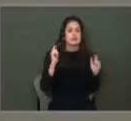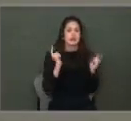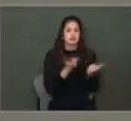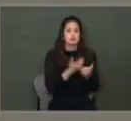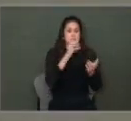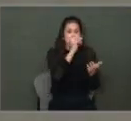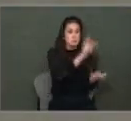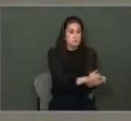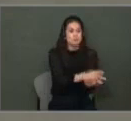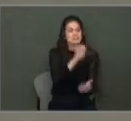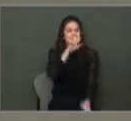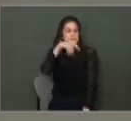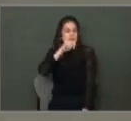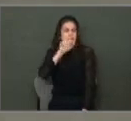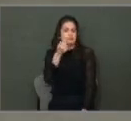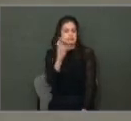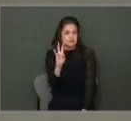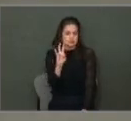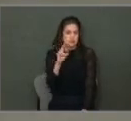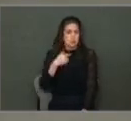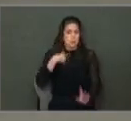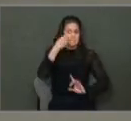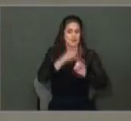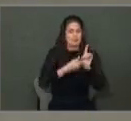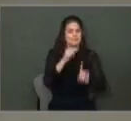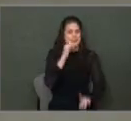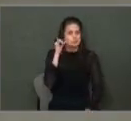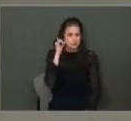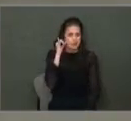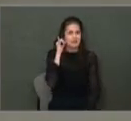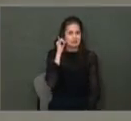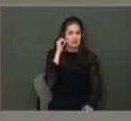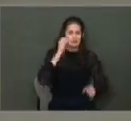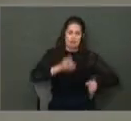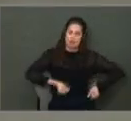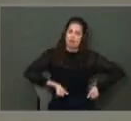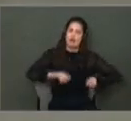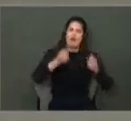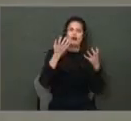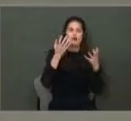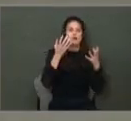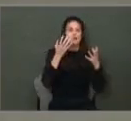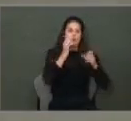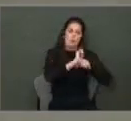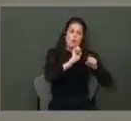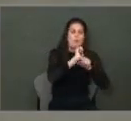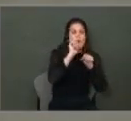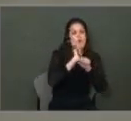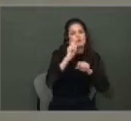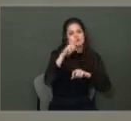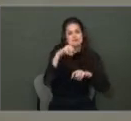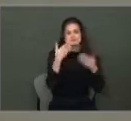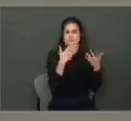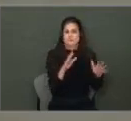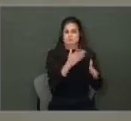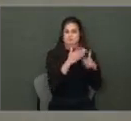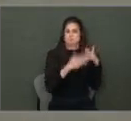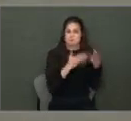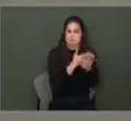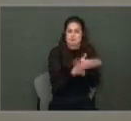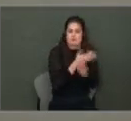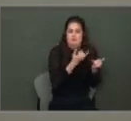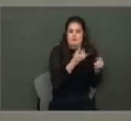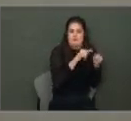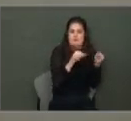the budget on September 15th. So a month from yesterday and a whole lot of work that needs to happen between